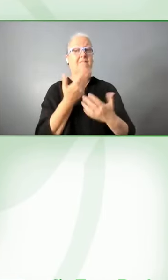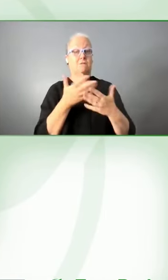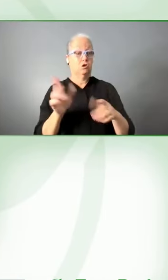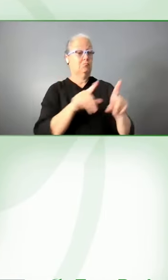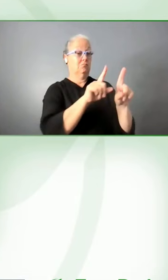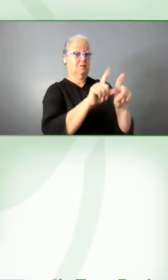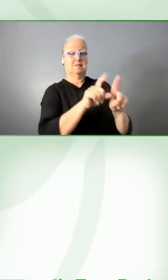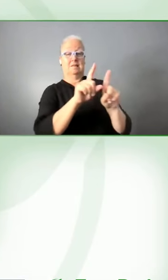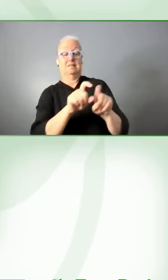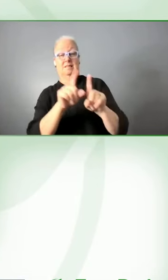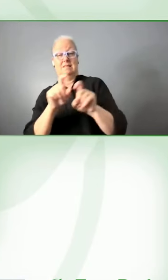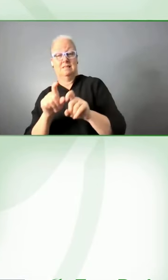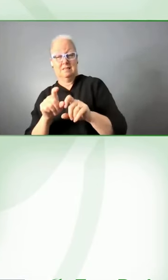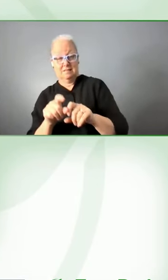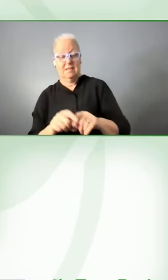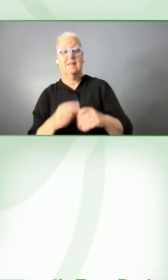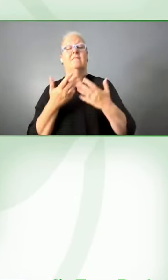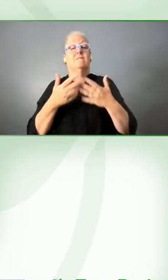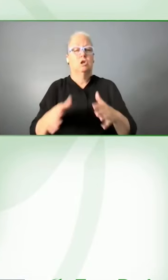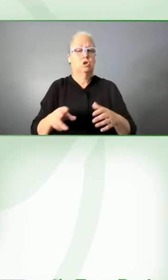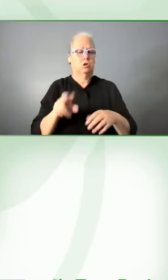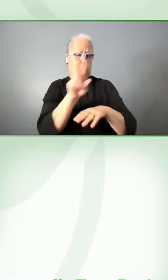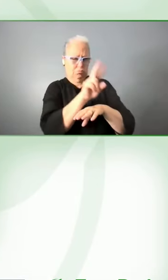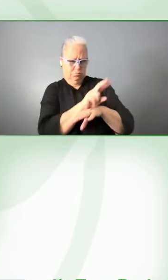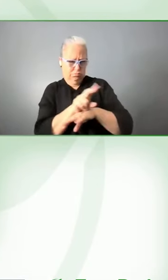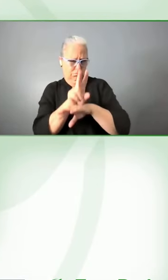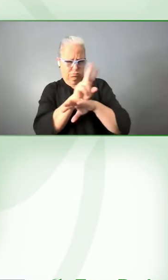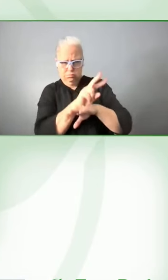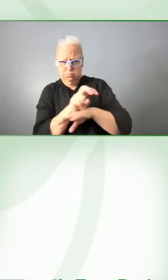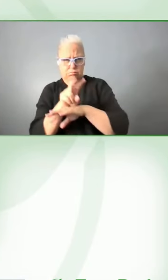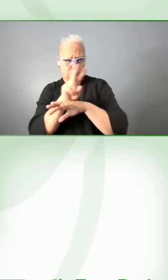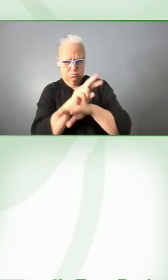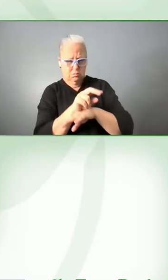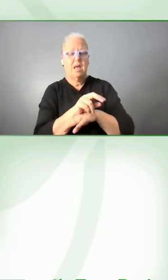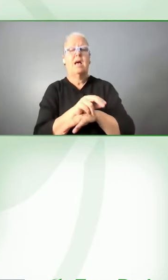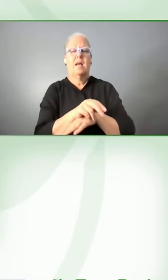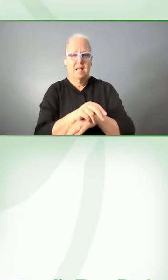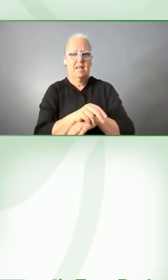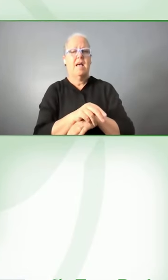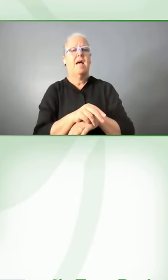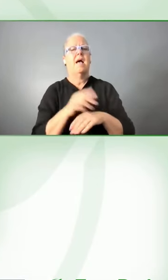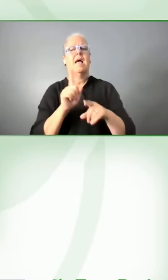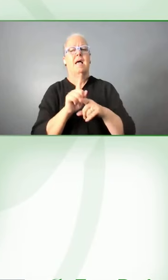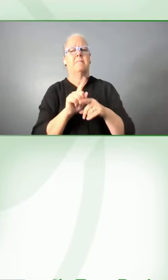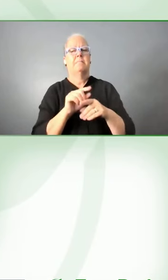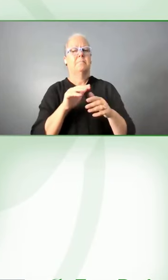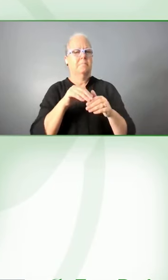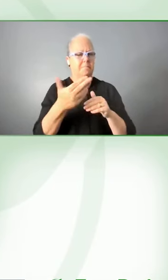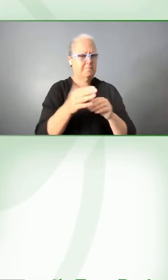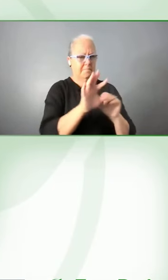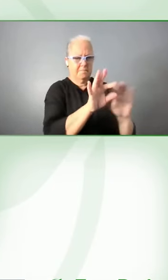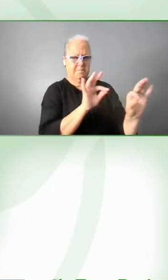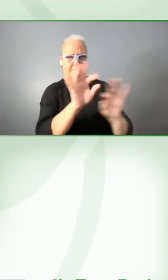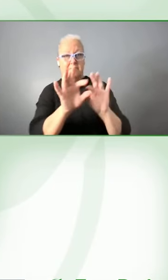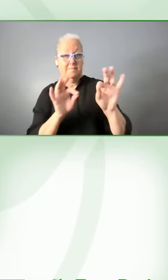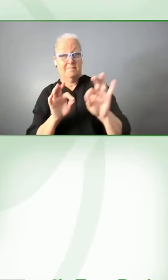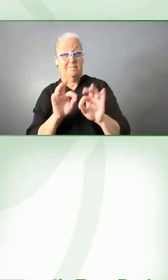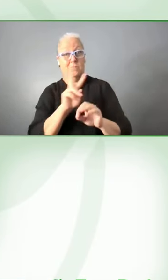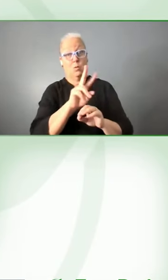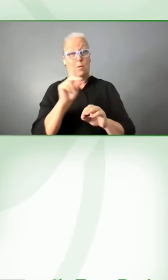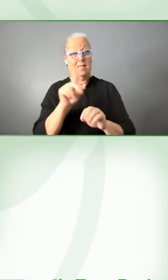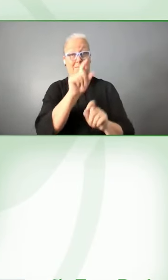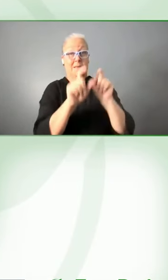evaluation criteria have been chosen. In comparison, VTV took the 8th place in